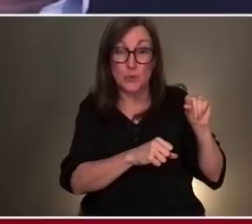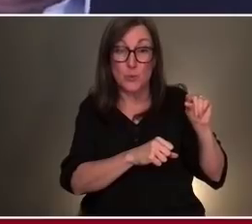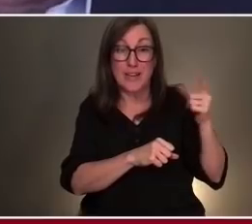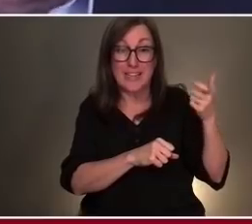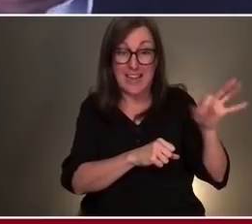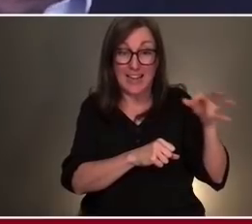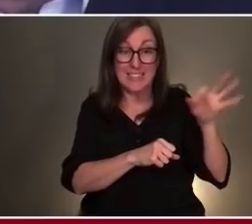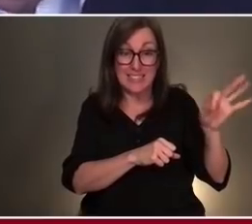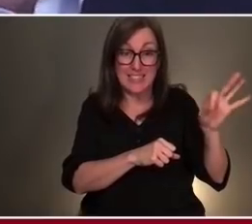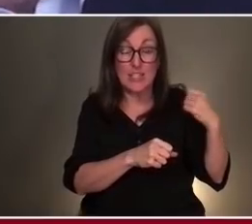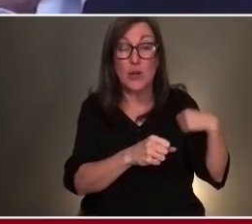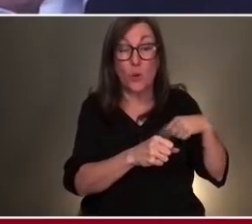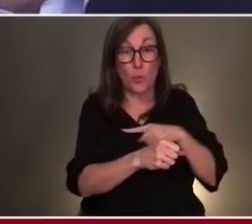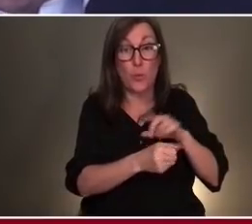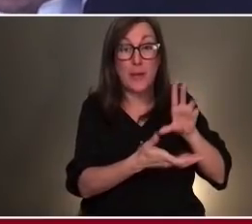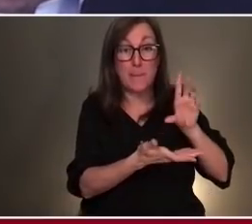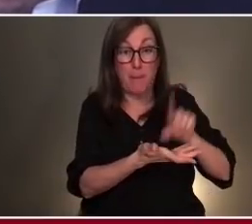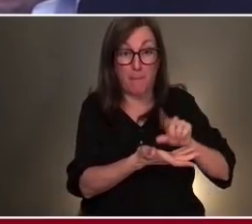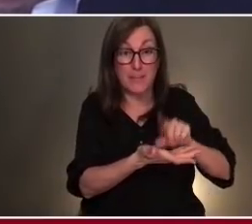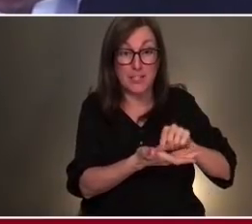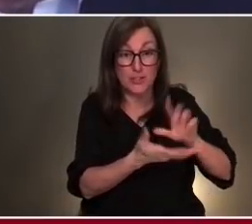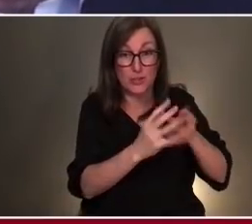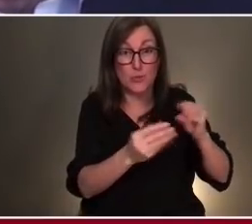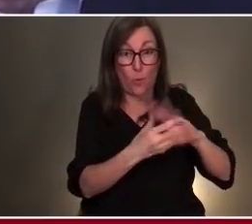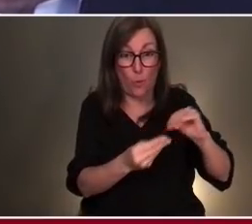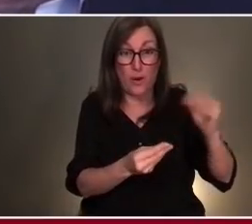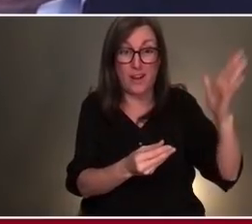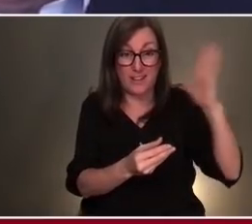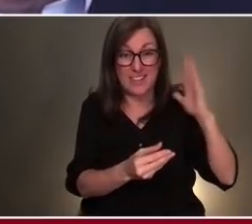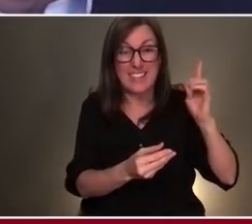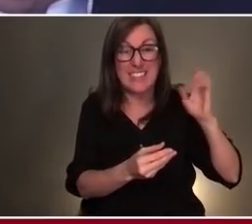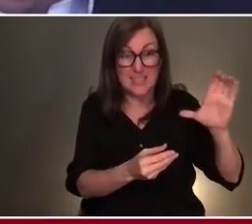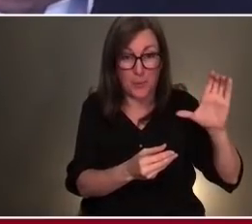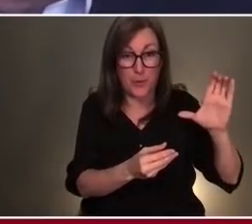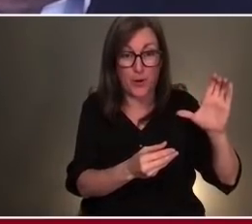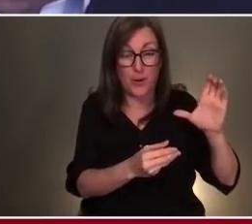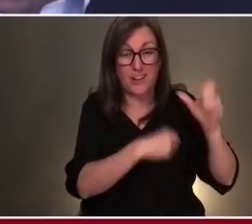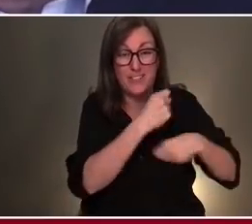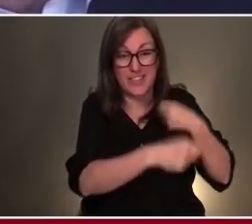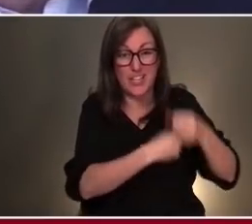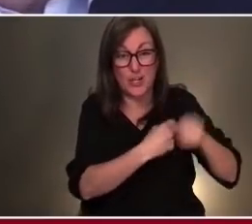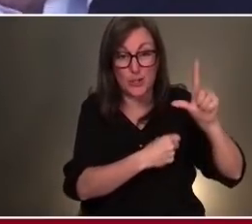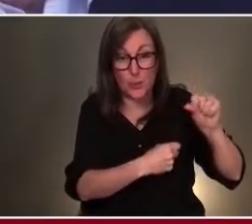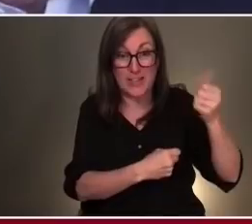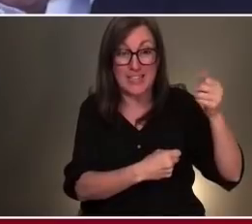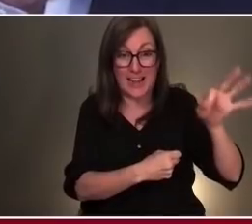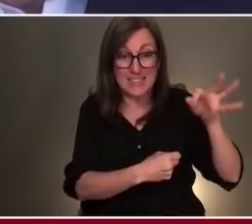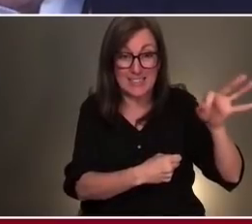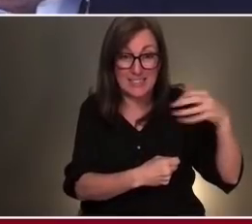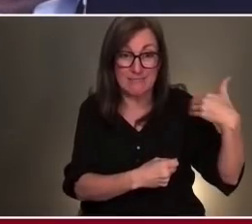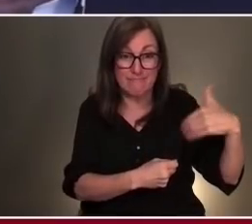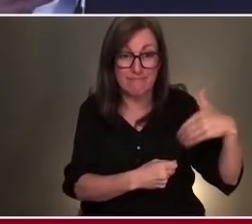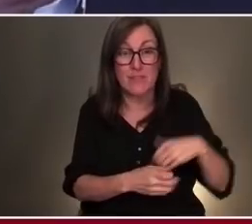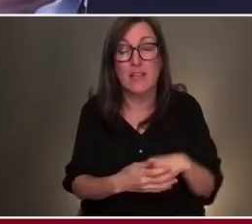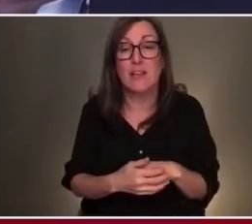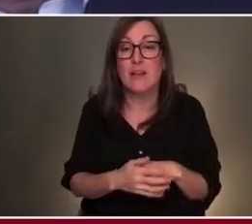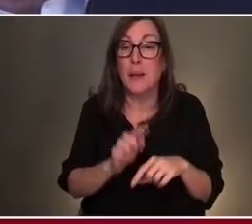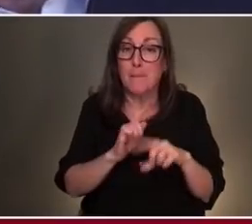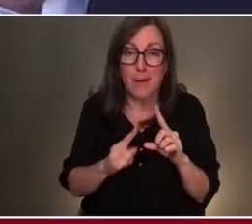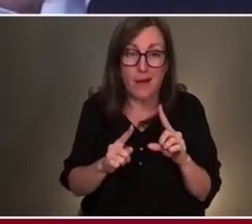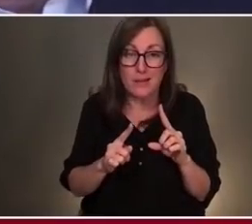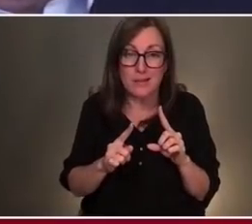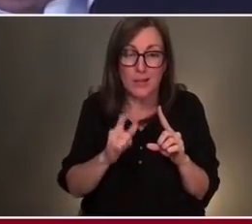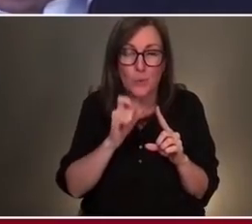story in the end of December on that issue. So, I mean, we were there. But had we not had the kind of unrestricted support